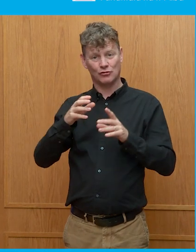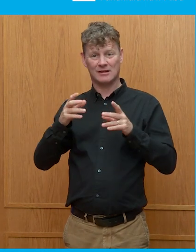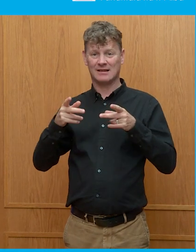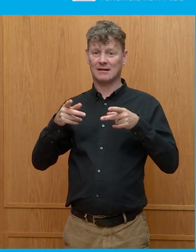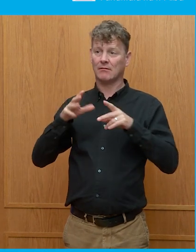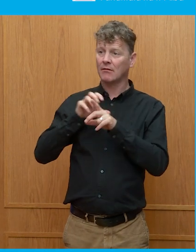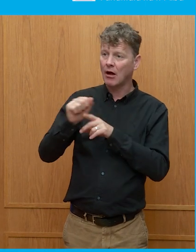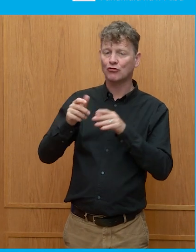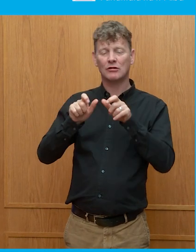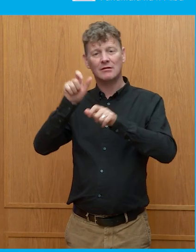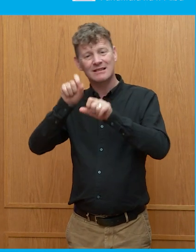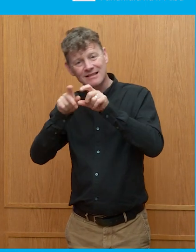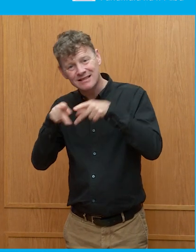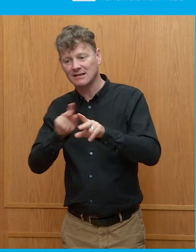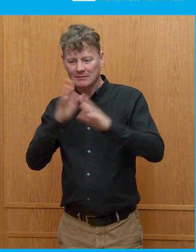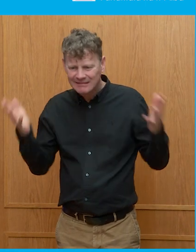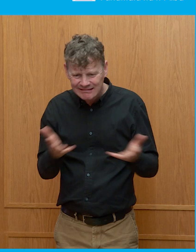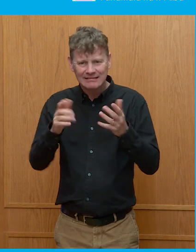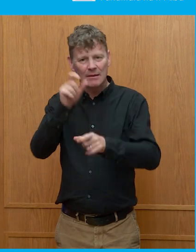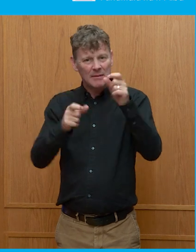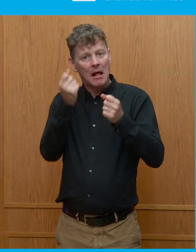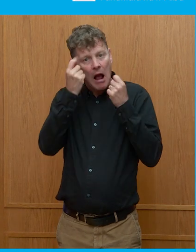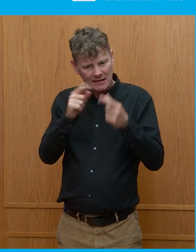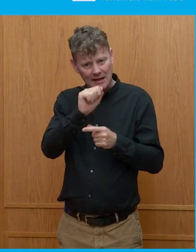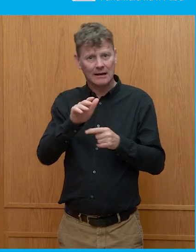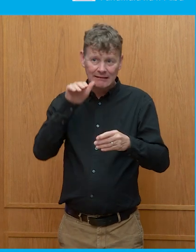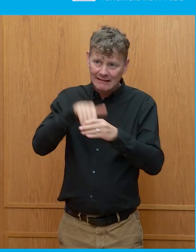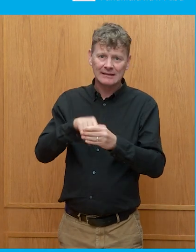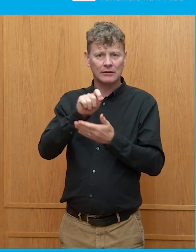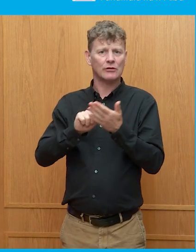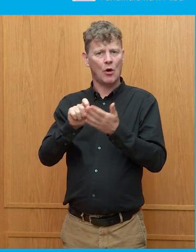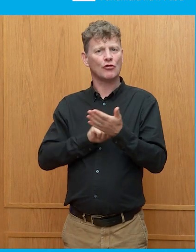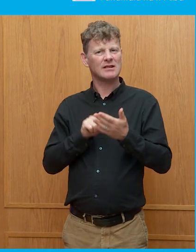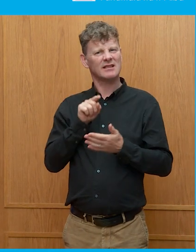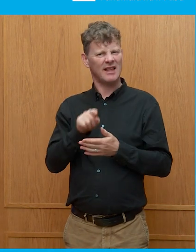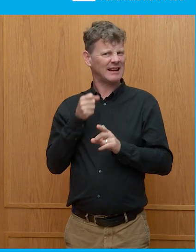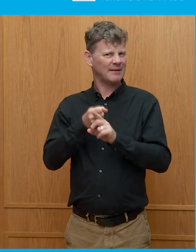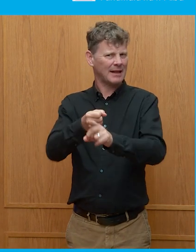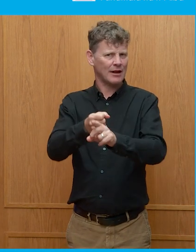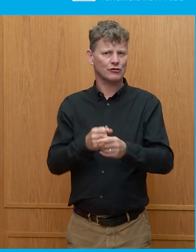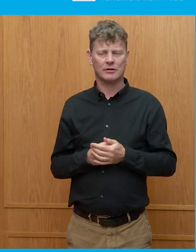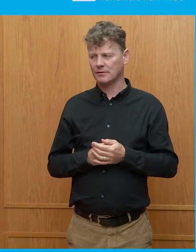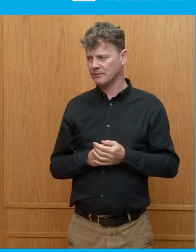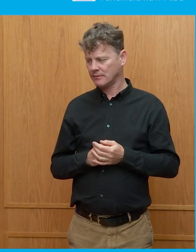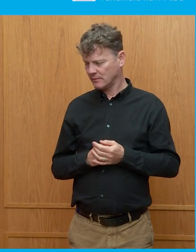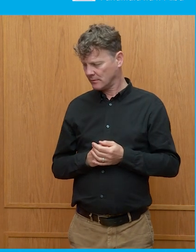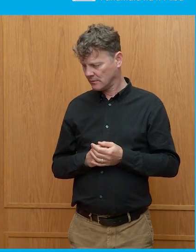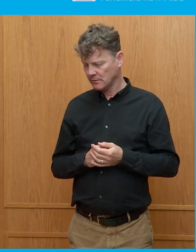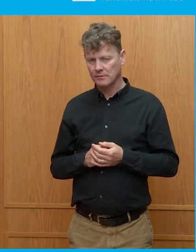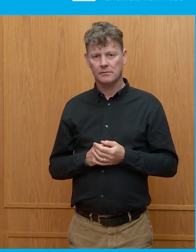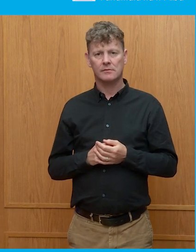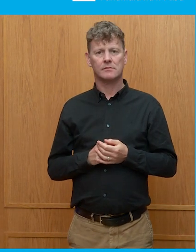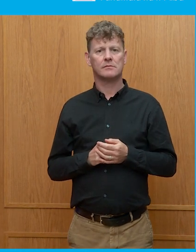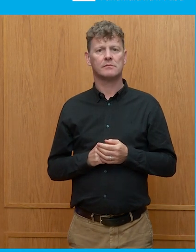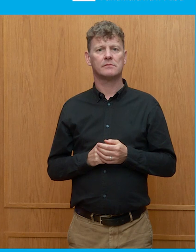understand and appreciate what their role is in a democracy. And I think that has all kinds of implications. Can I just ask about the